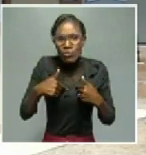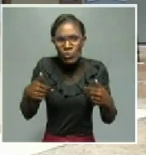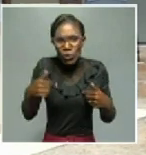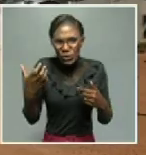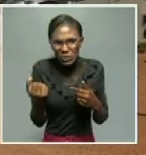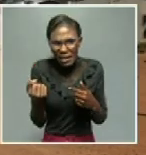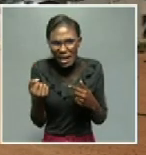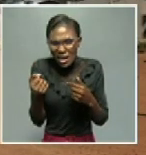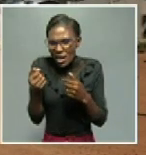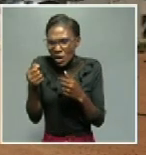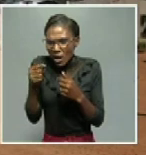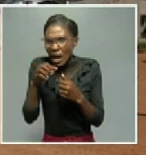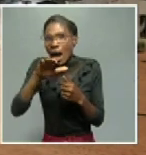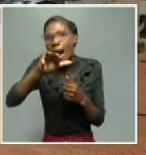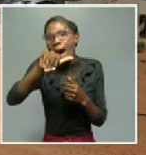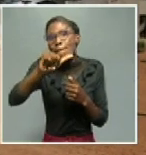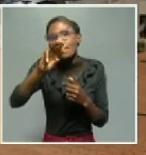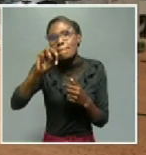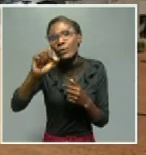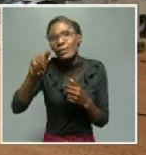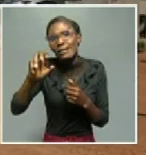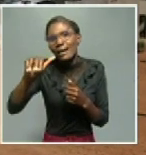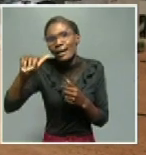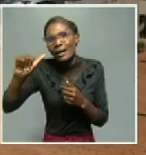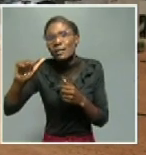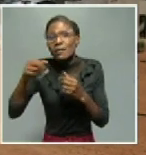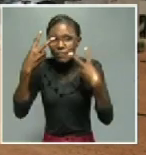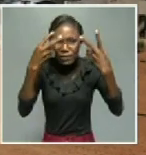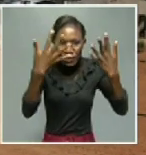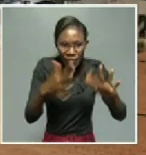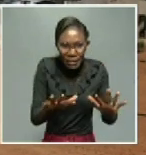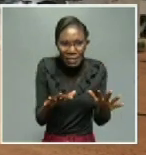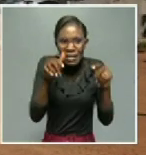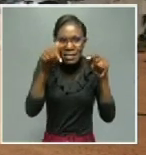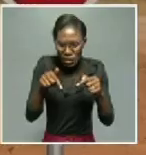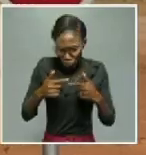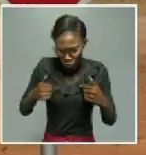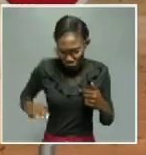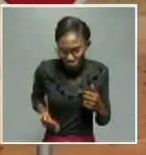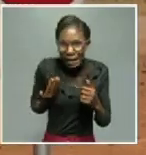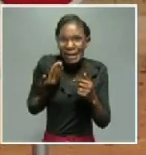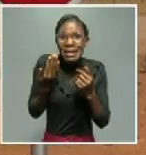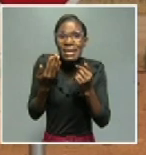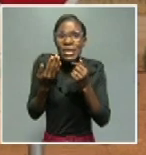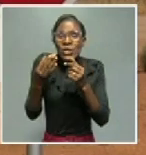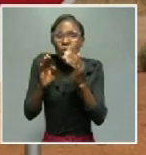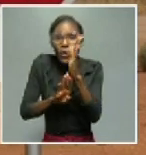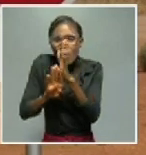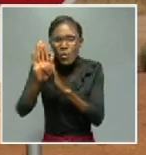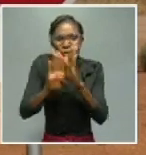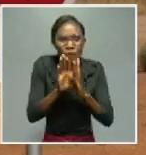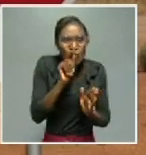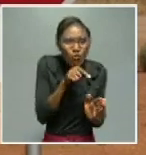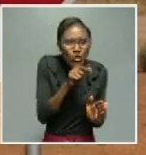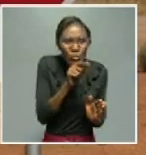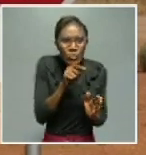We had a regional visit with AMTA. With the aim of increasing and improving poultry and crop production, where farmers